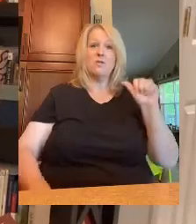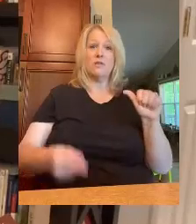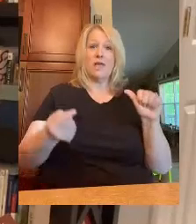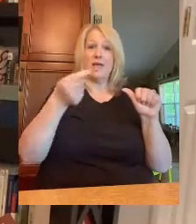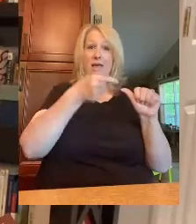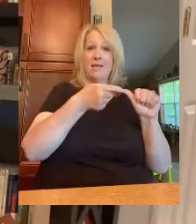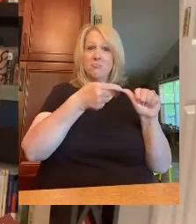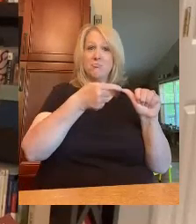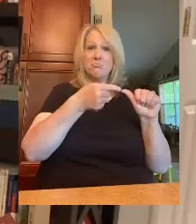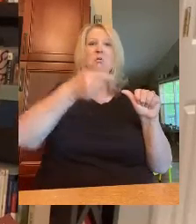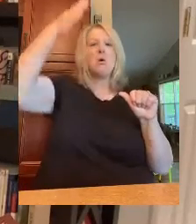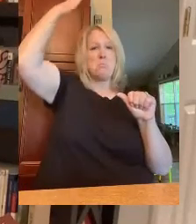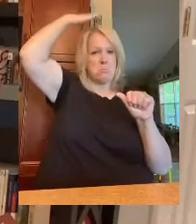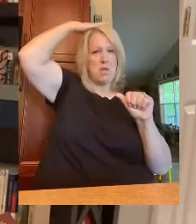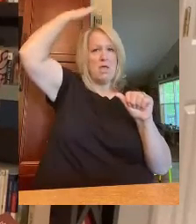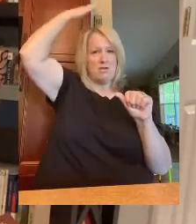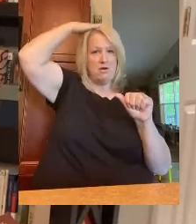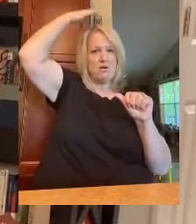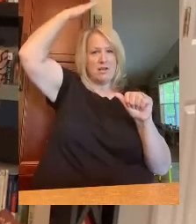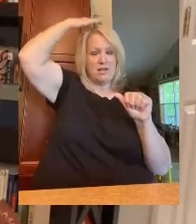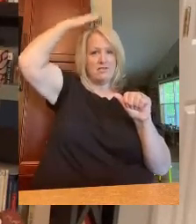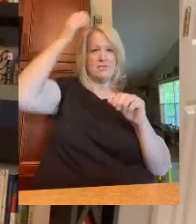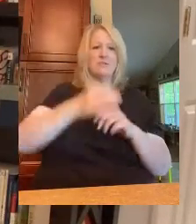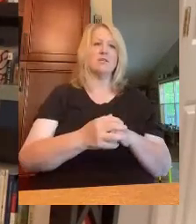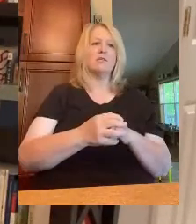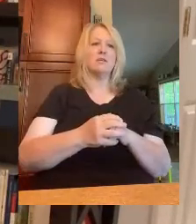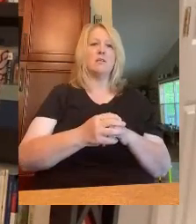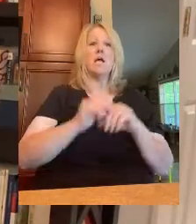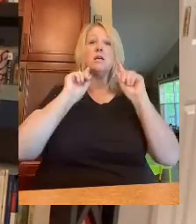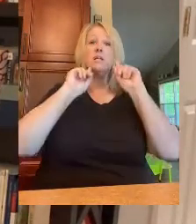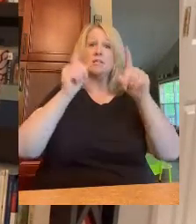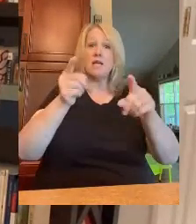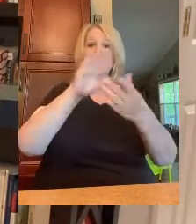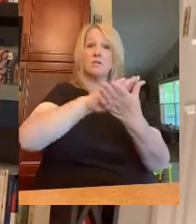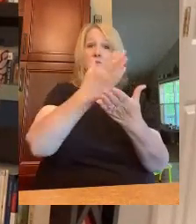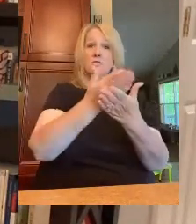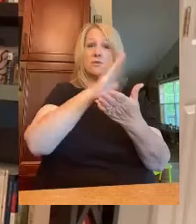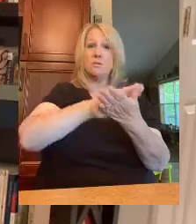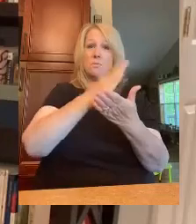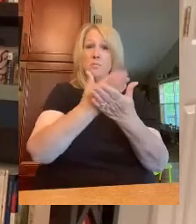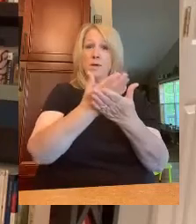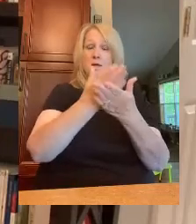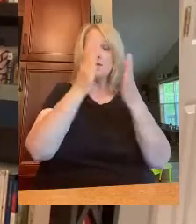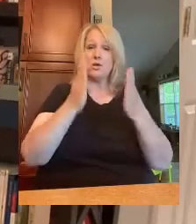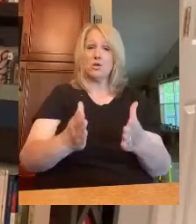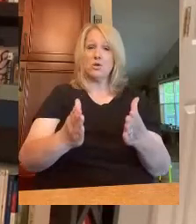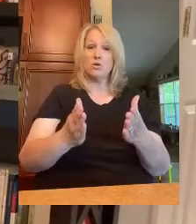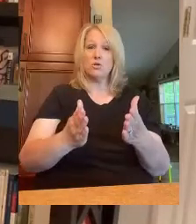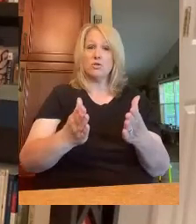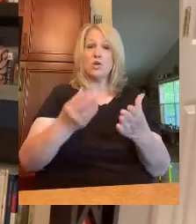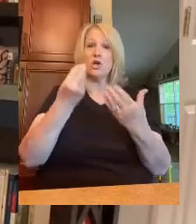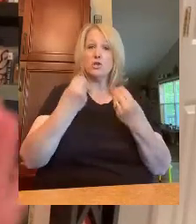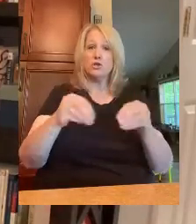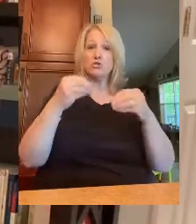A section again, we're going to go back to patting our heads. Down to the Baker Shop, ha, ha, ha.